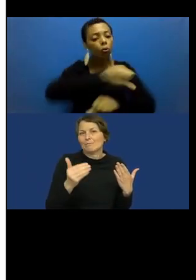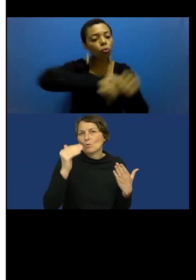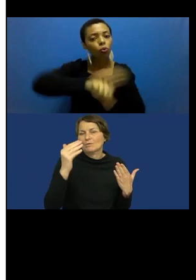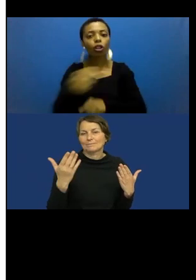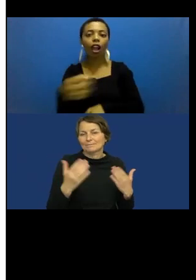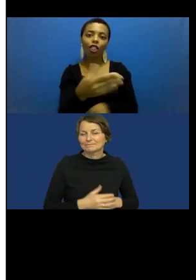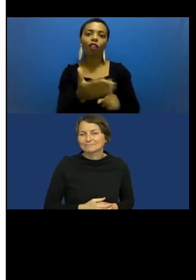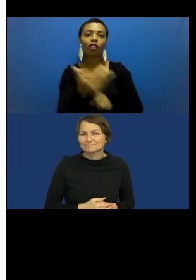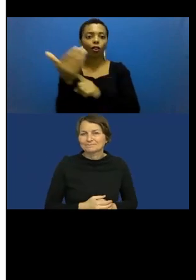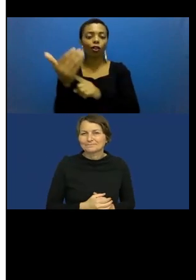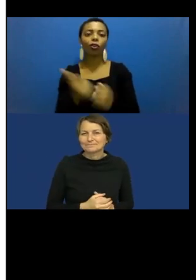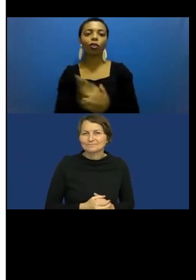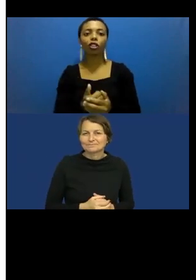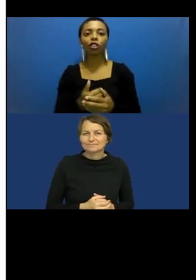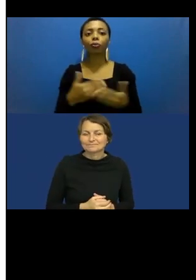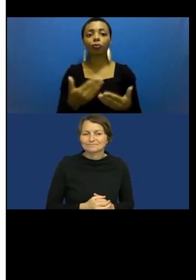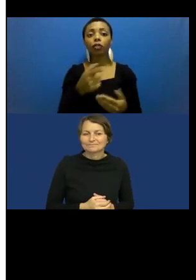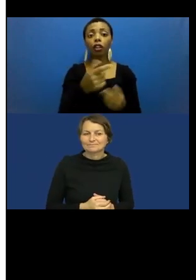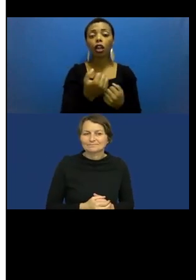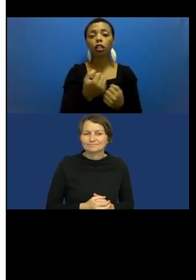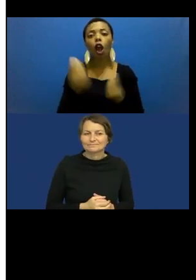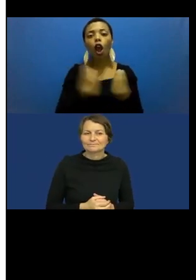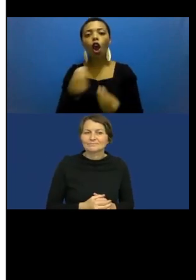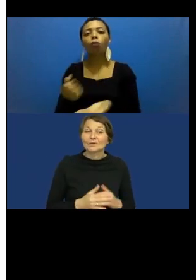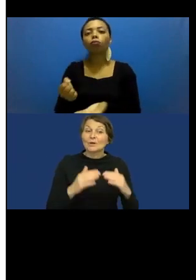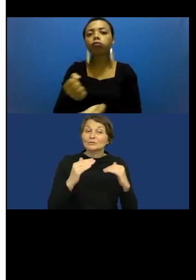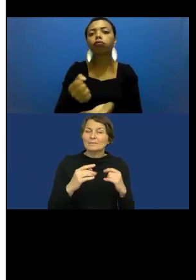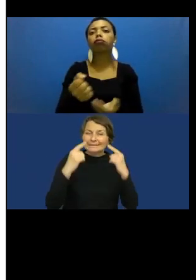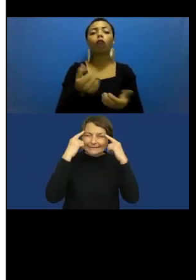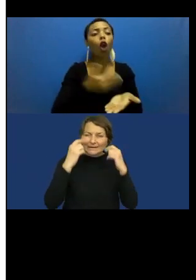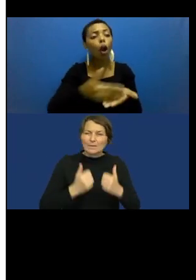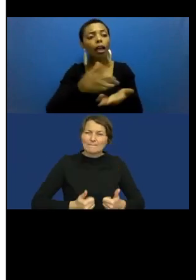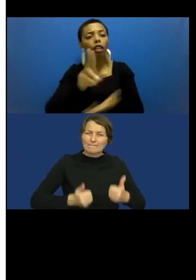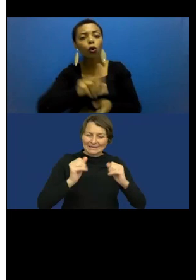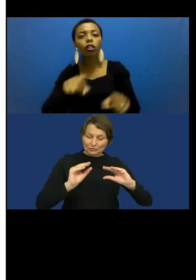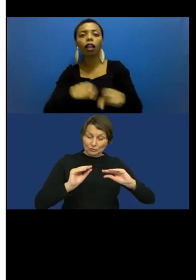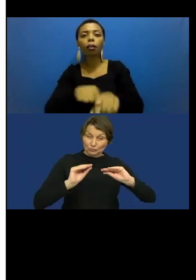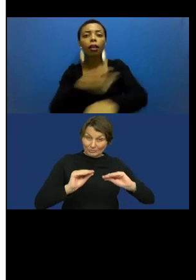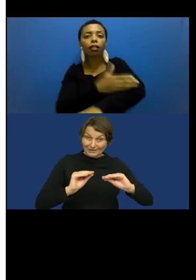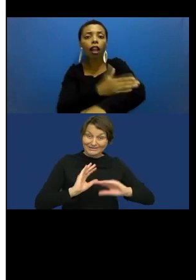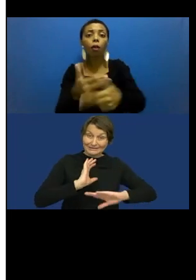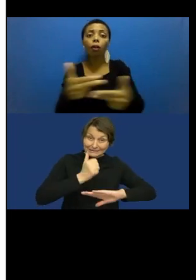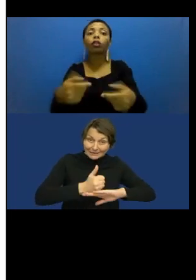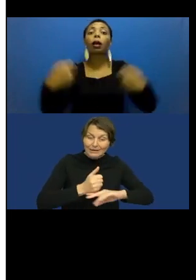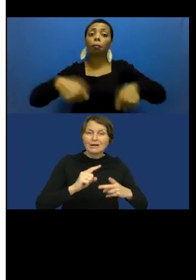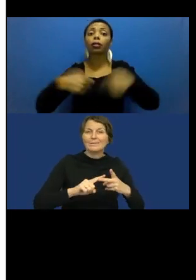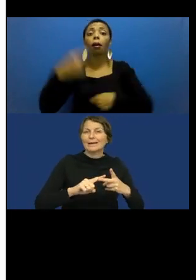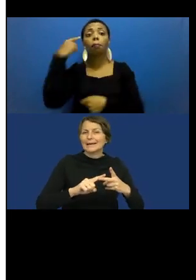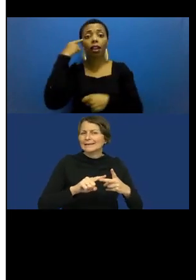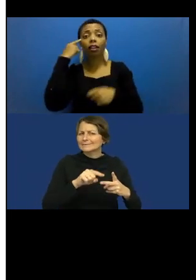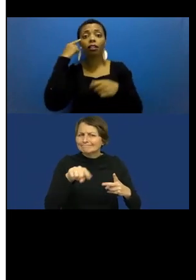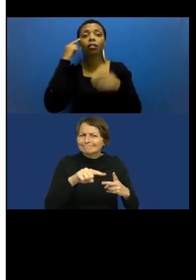Support, installation and training all needs to be addressed when describing the requirements for people with